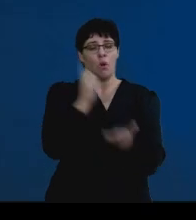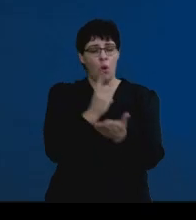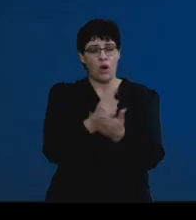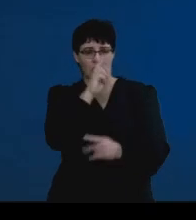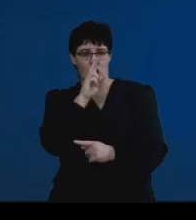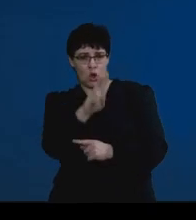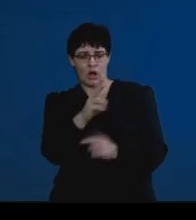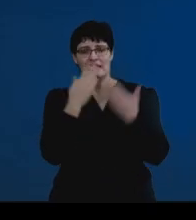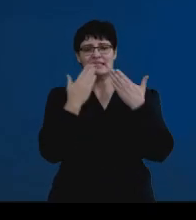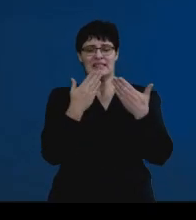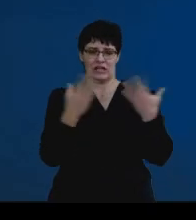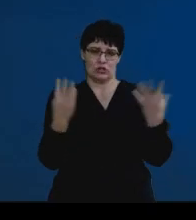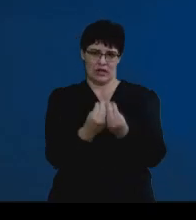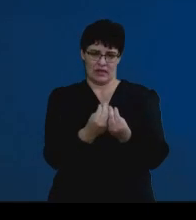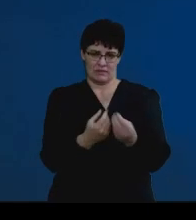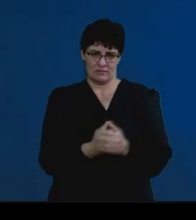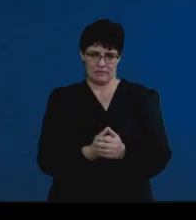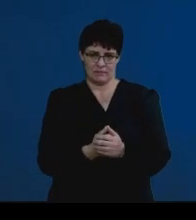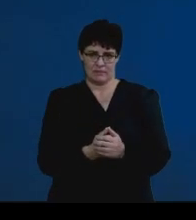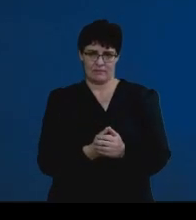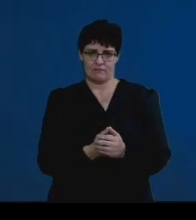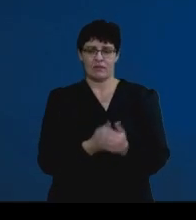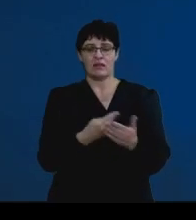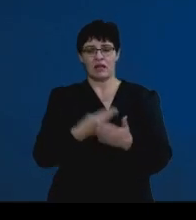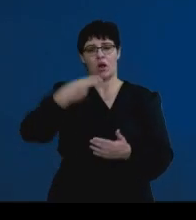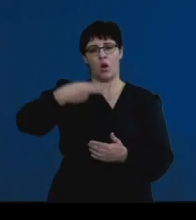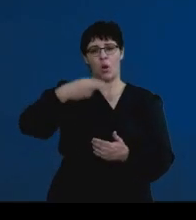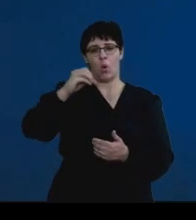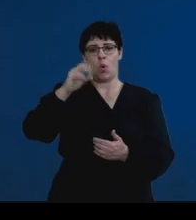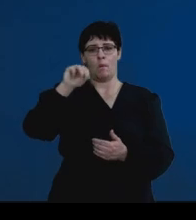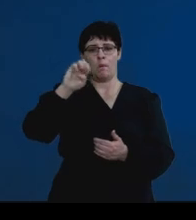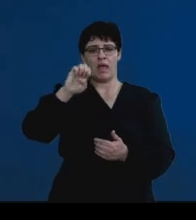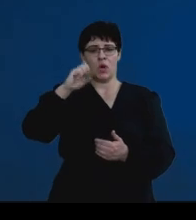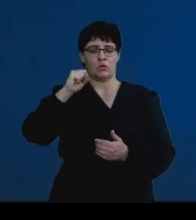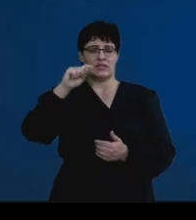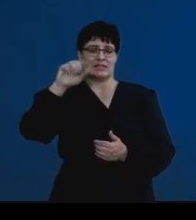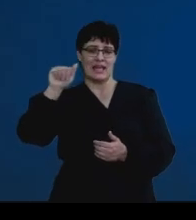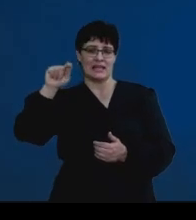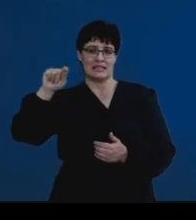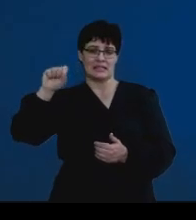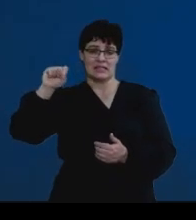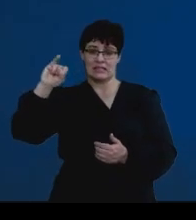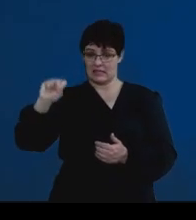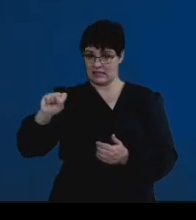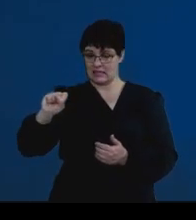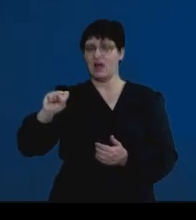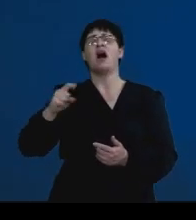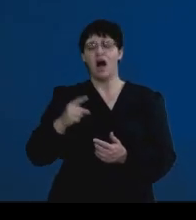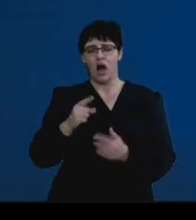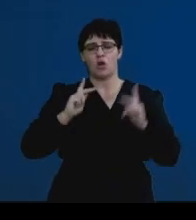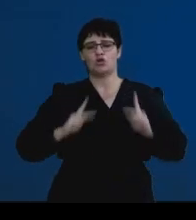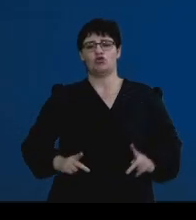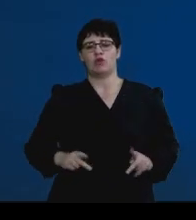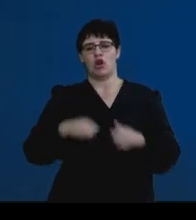at studying together. We also have homeostasis in humans, again, a common link to human reproduction